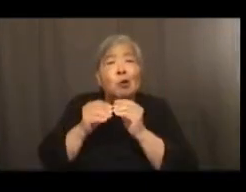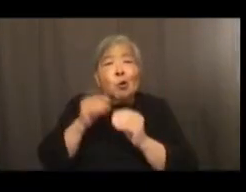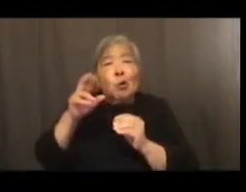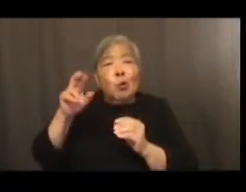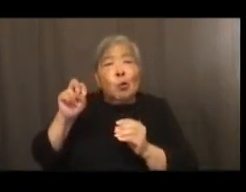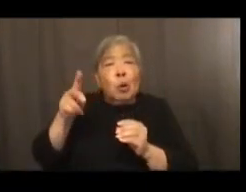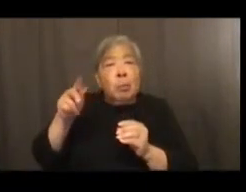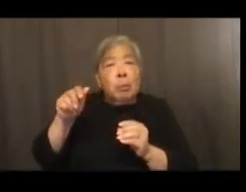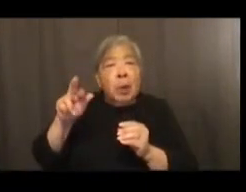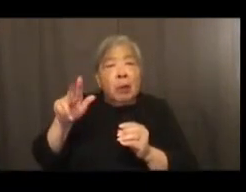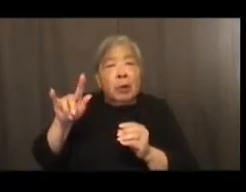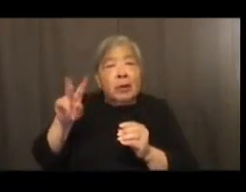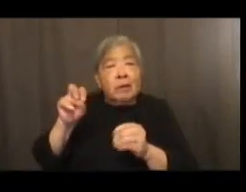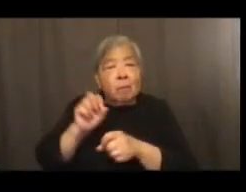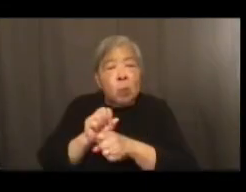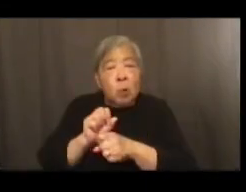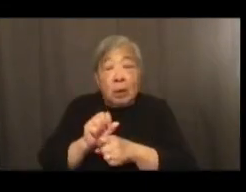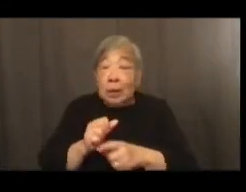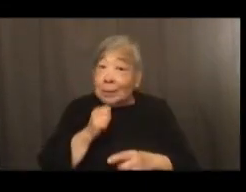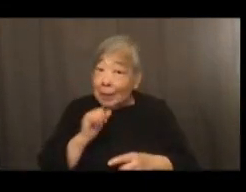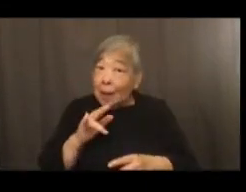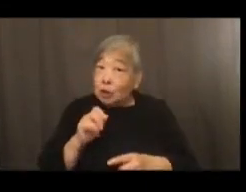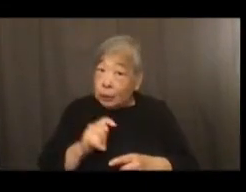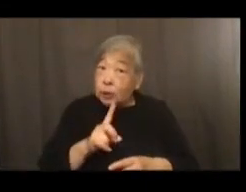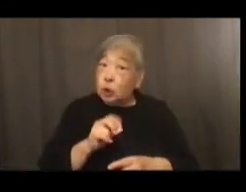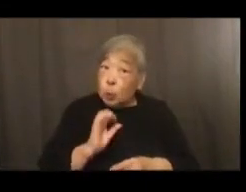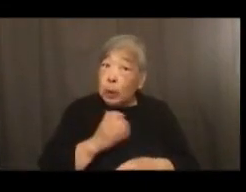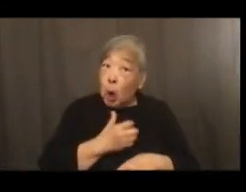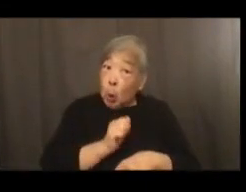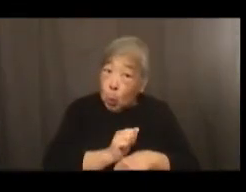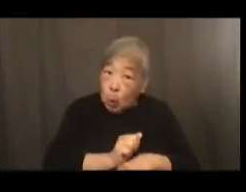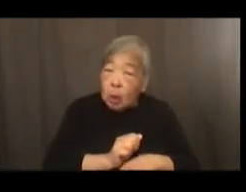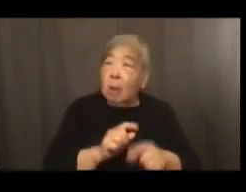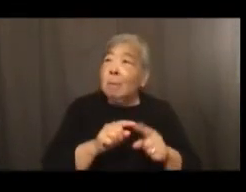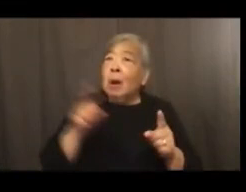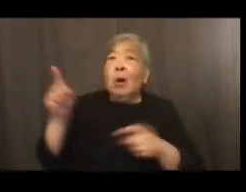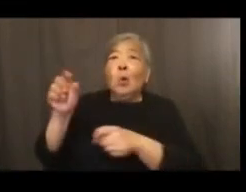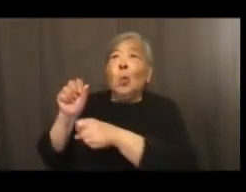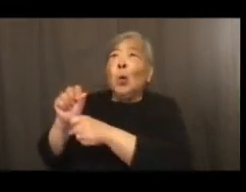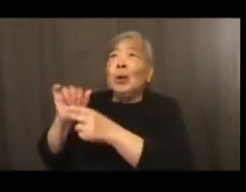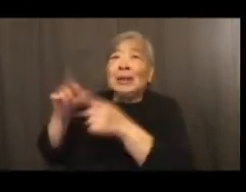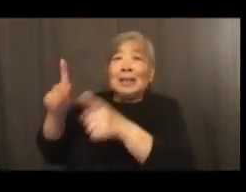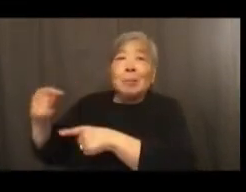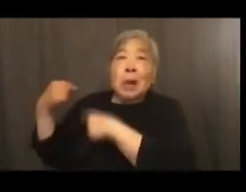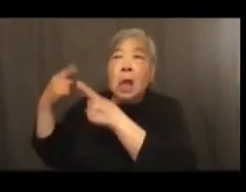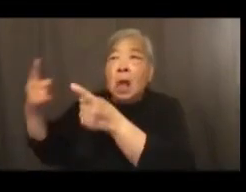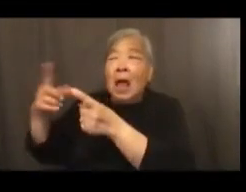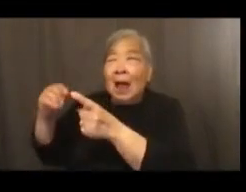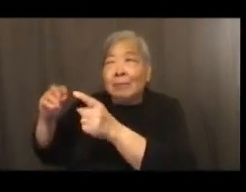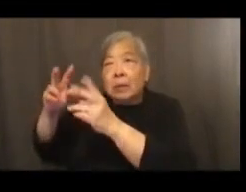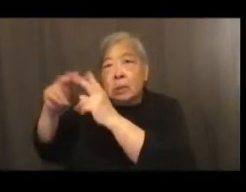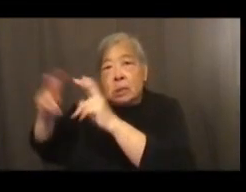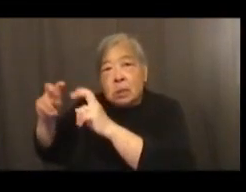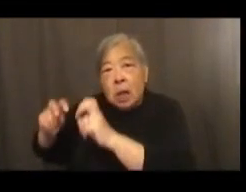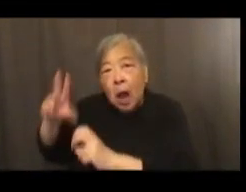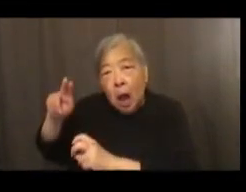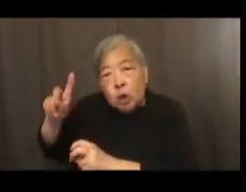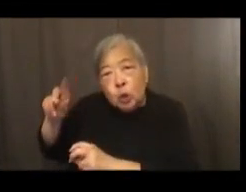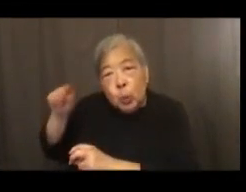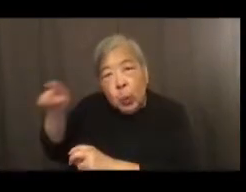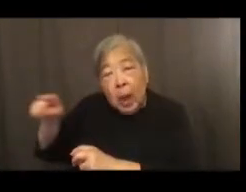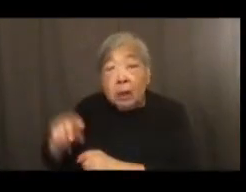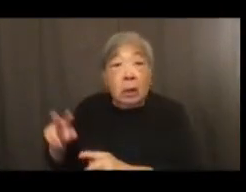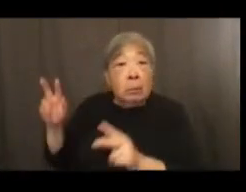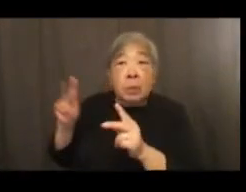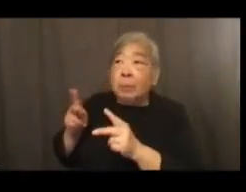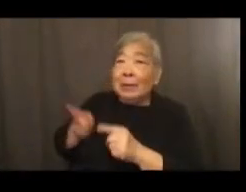simply doing the work that they're doing, but it's also having to undo the work of what has been done where people have been misrepresented, have been